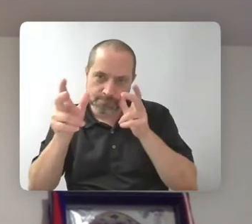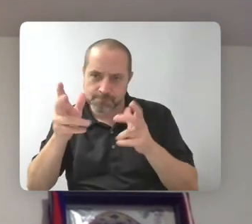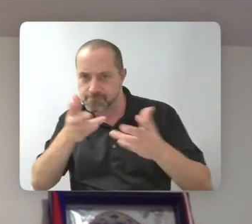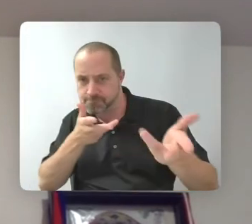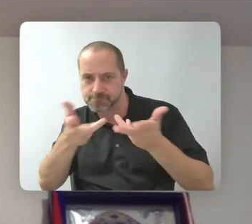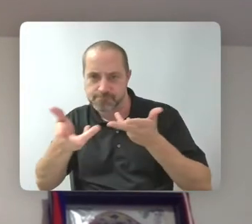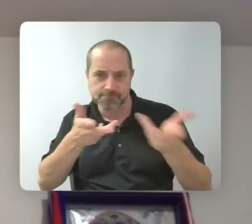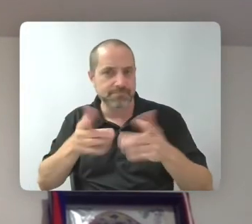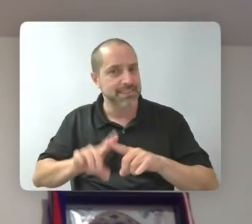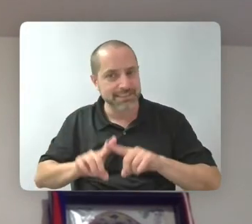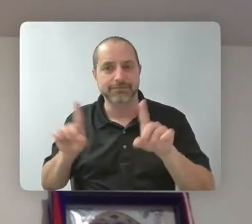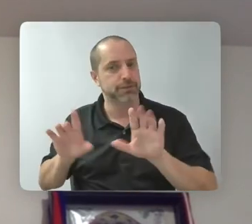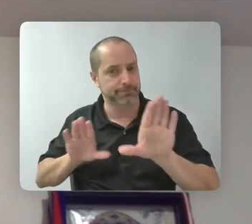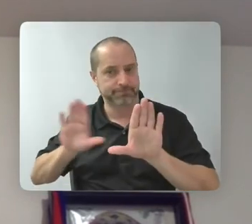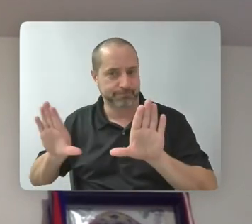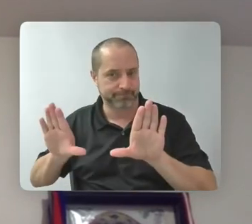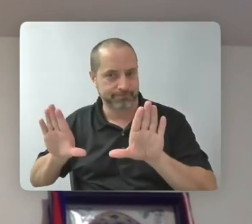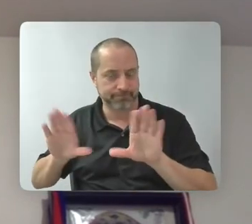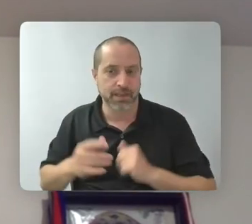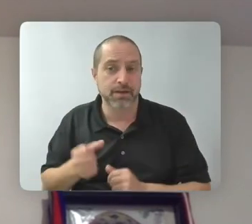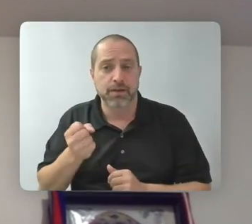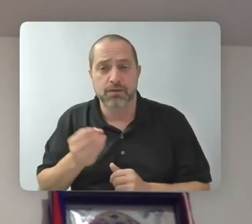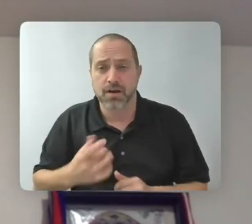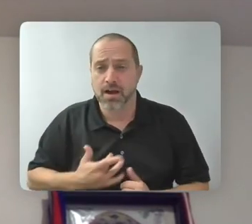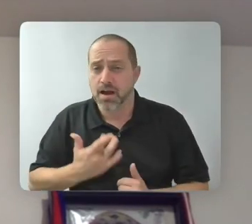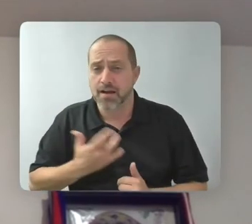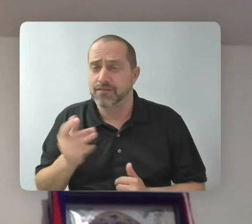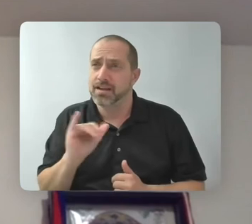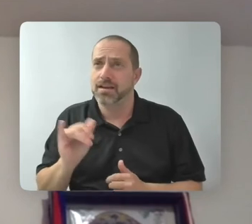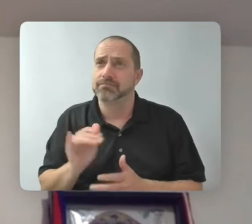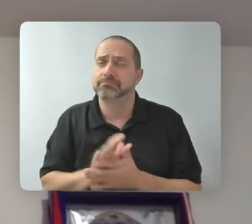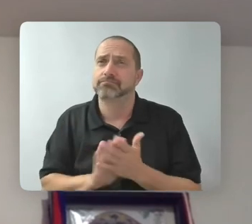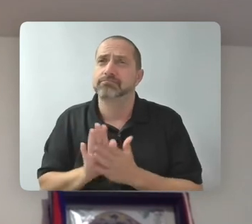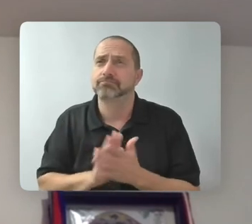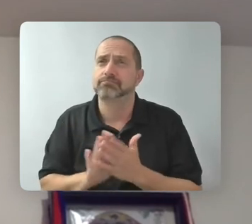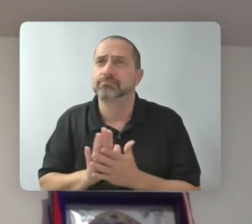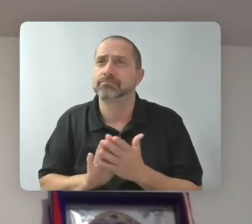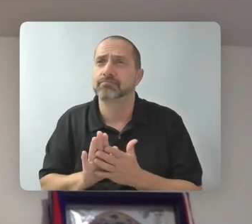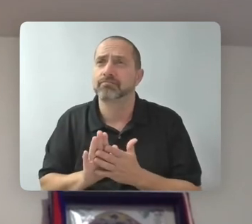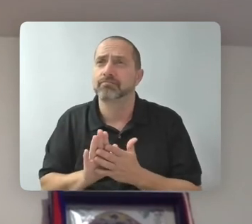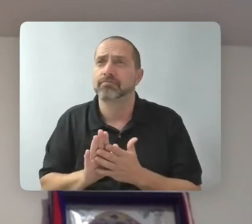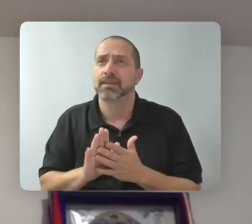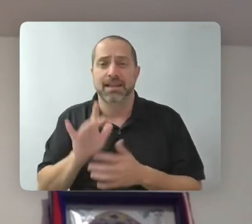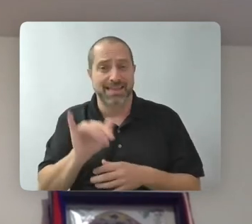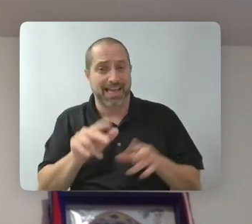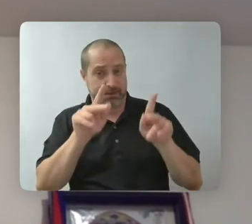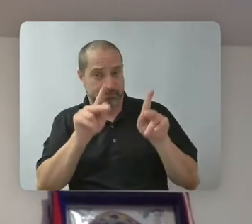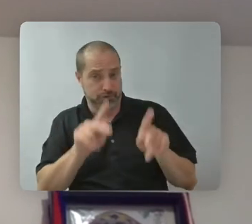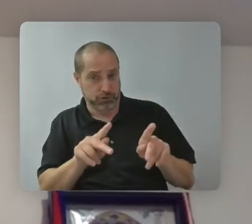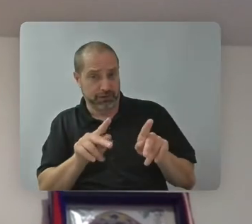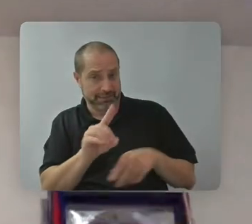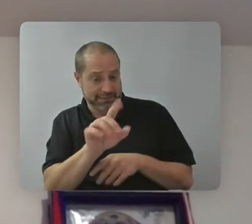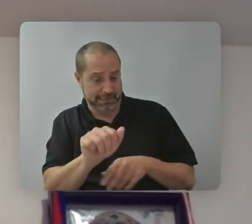something really cool about the maturity that disabled performers have that a lot of able-bodied